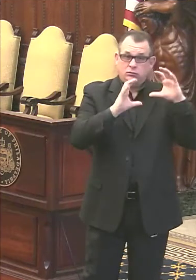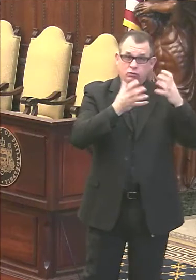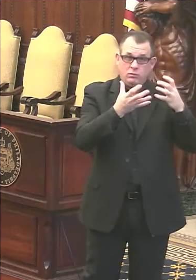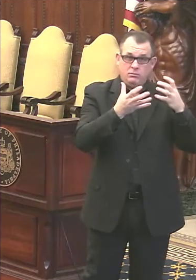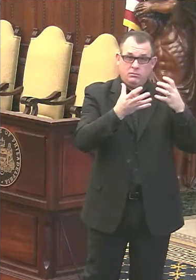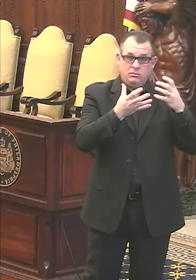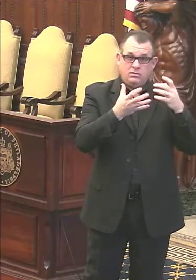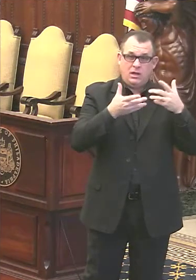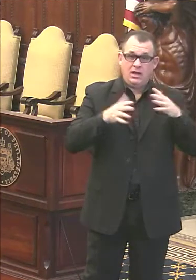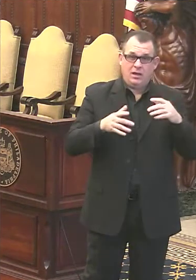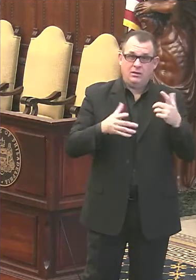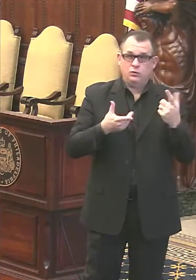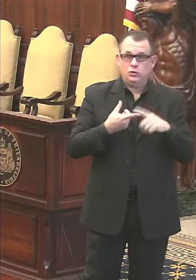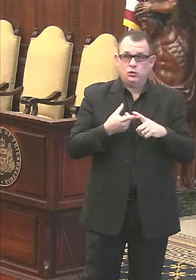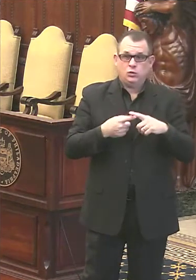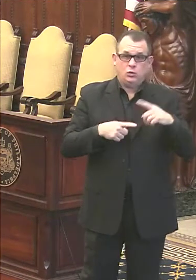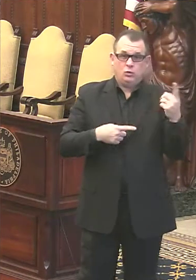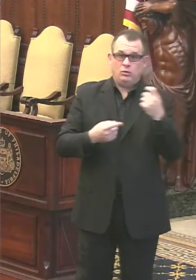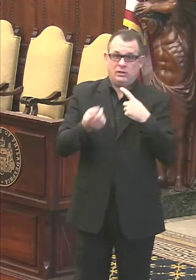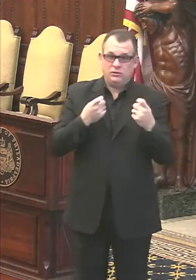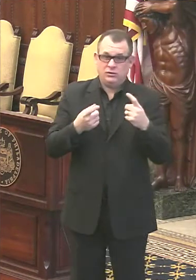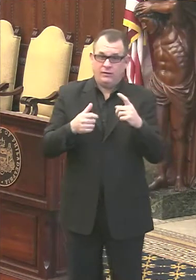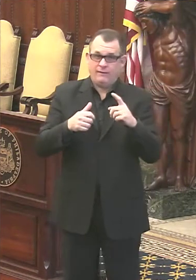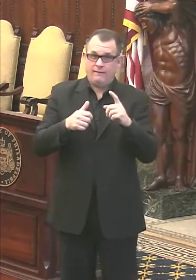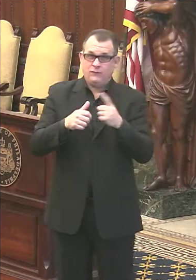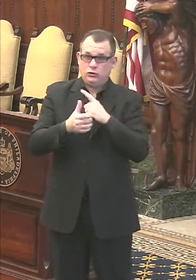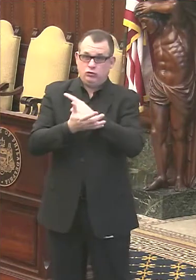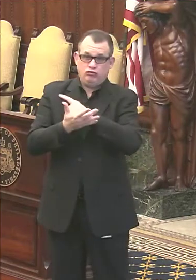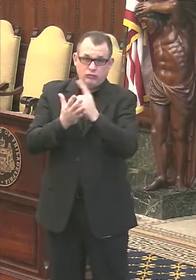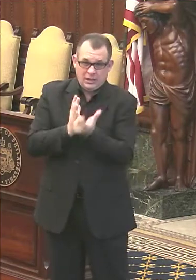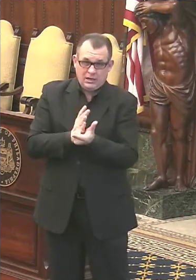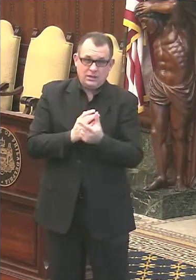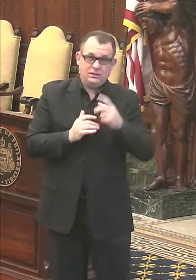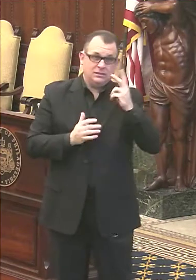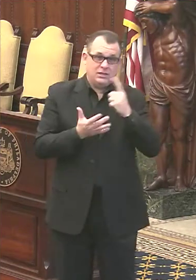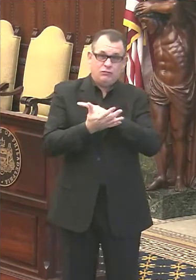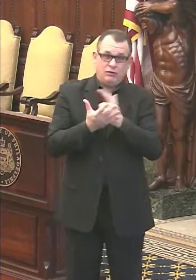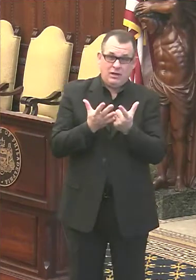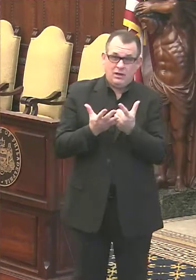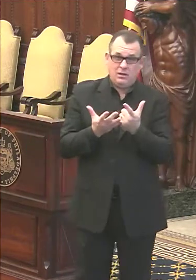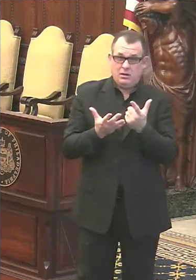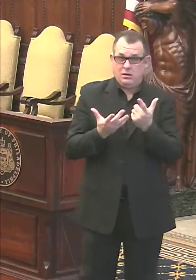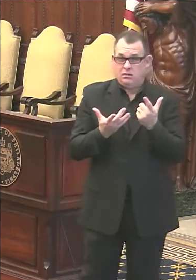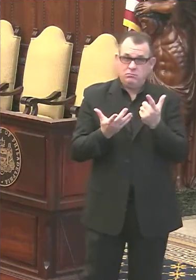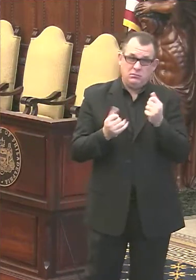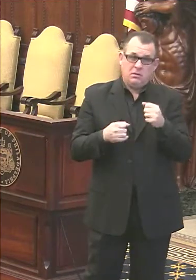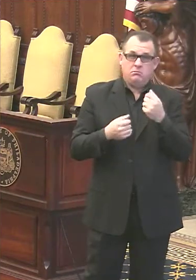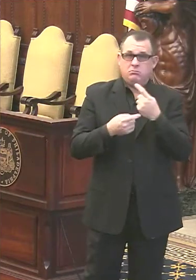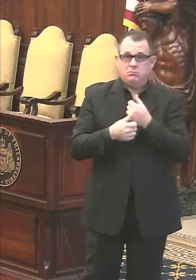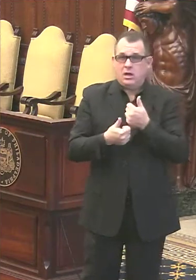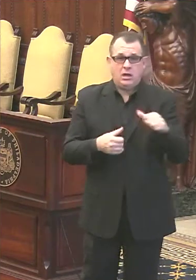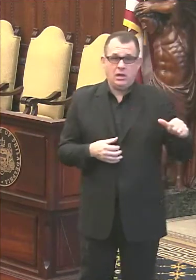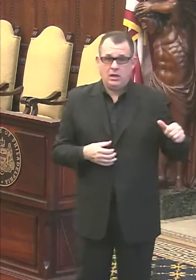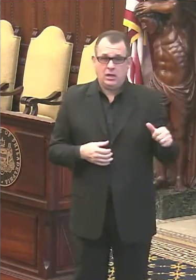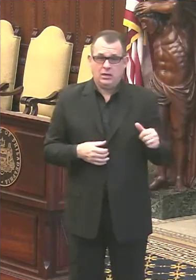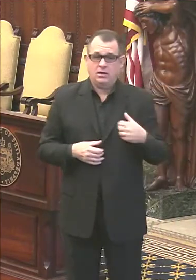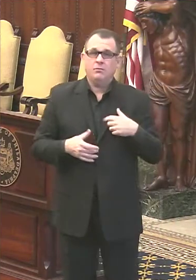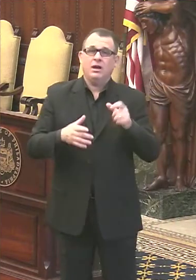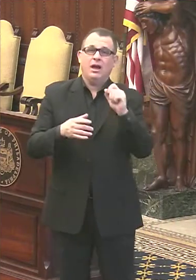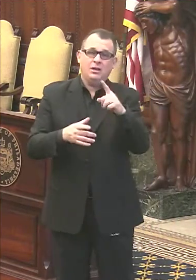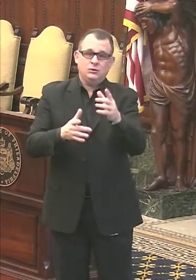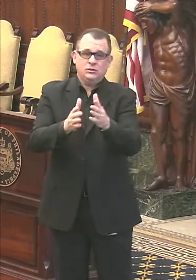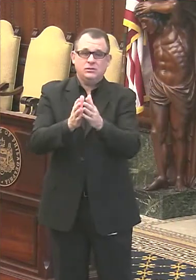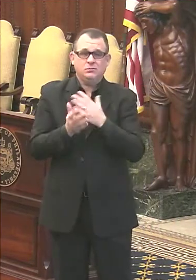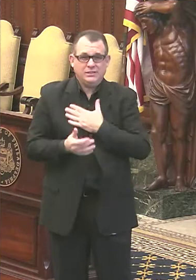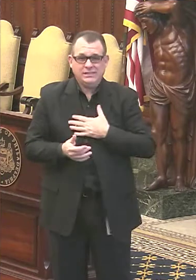in the first round. I will announce when the second round begins. Reporters, as always, are asked to limit their questions to